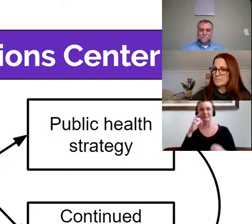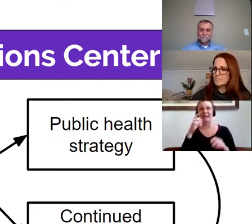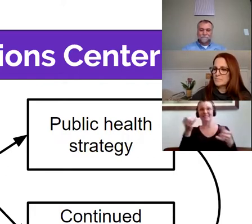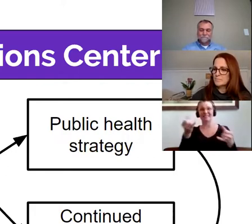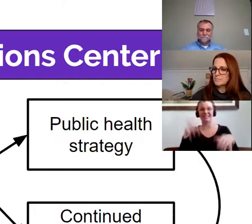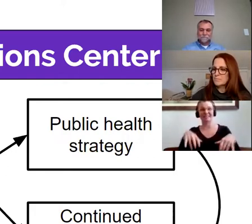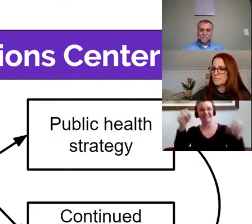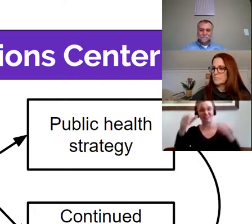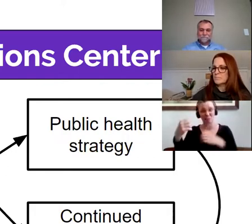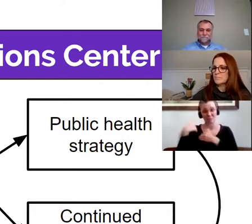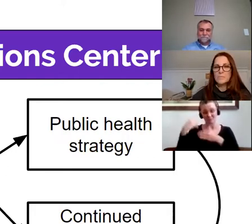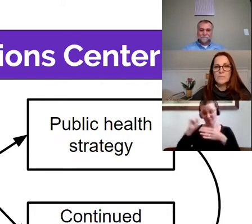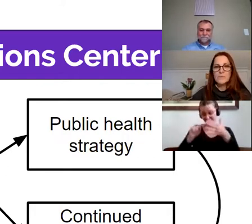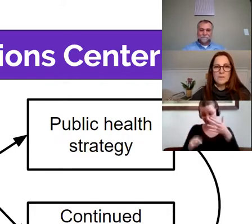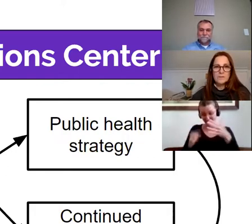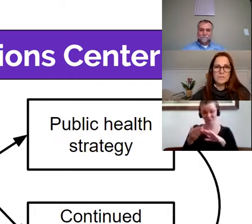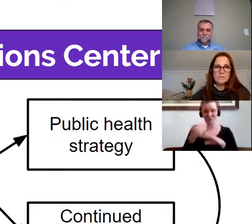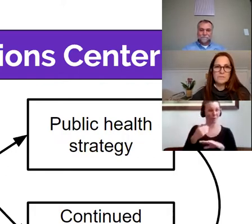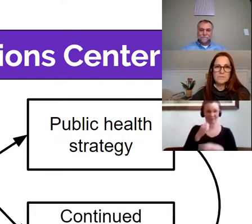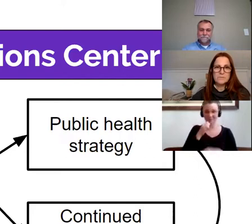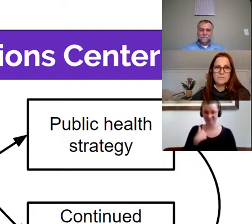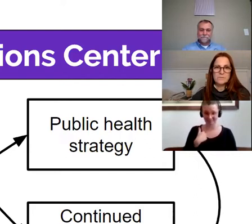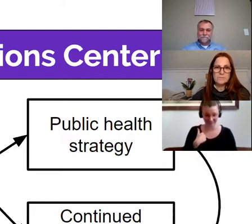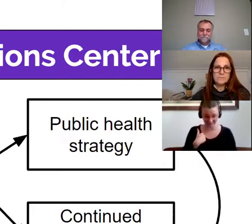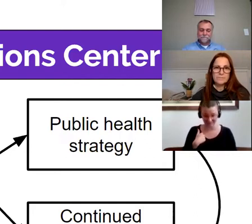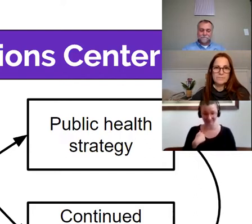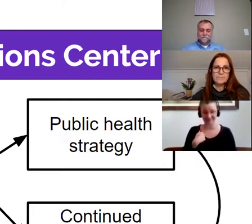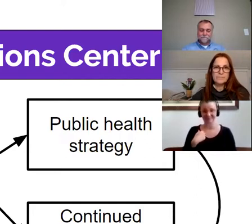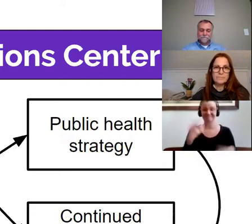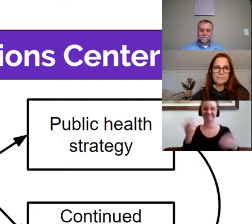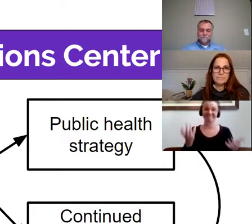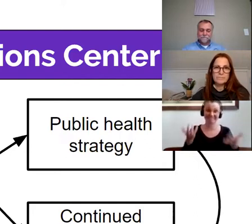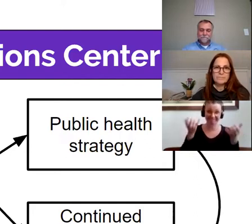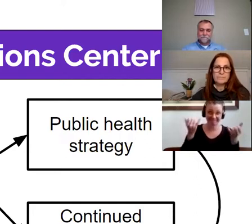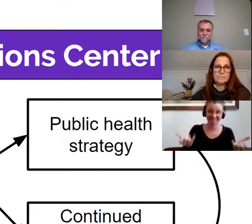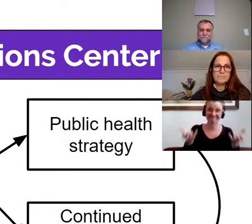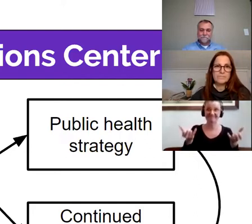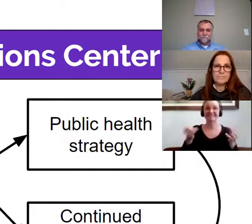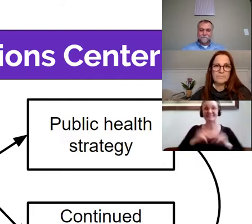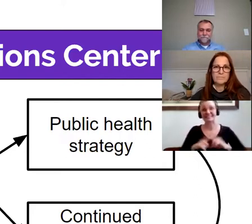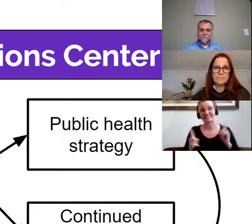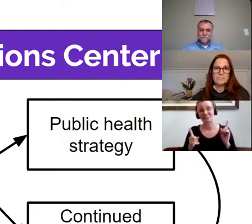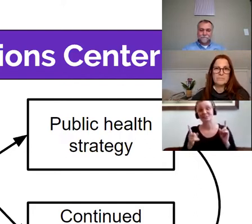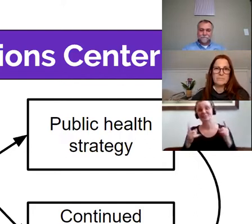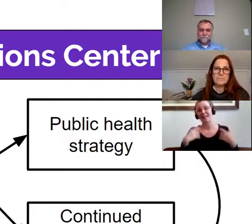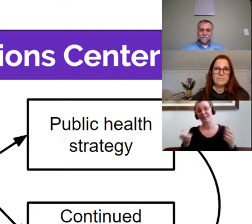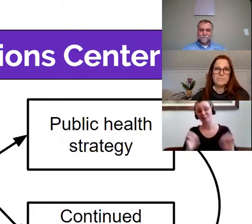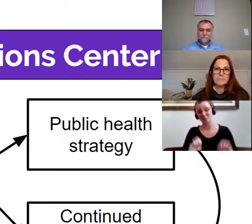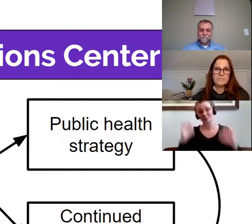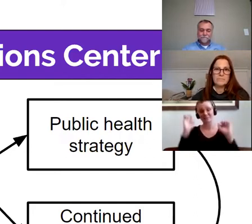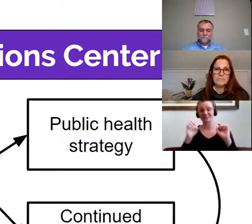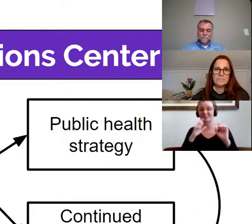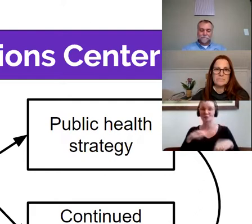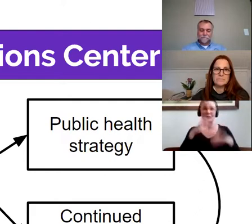you know, when you're dealing with the unprecedented crisis like the COVID-19 health emergency, everyone has to come together